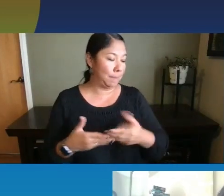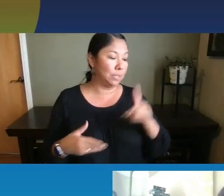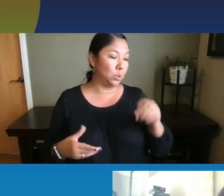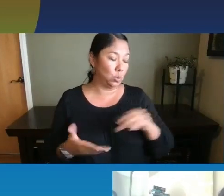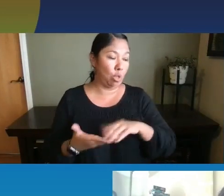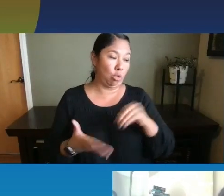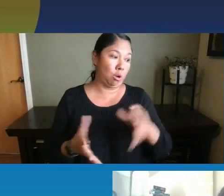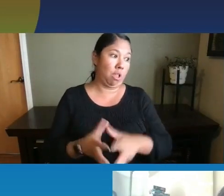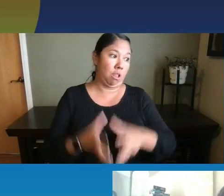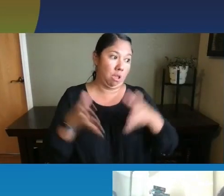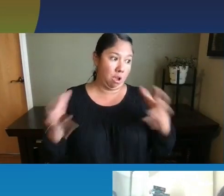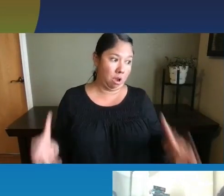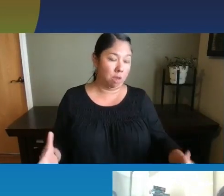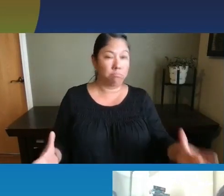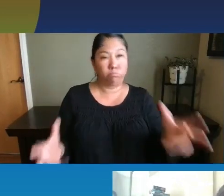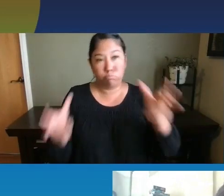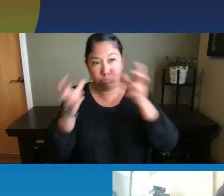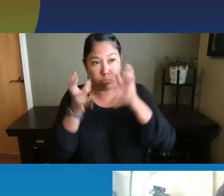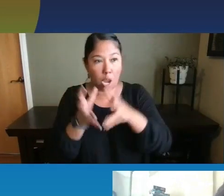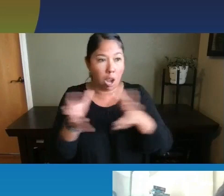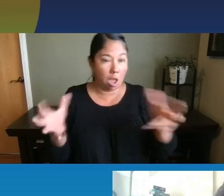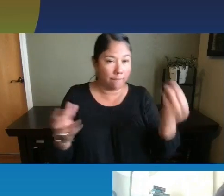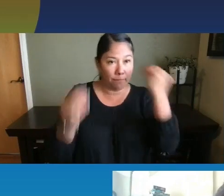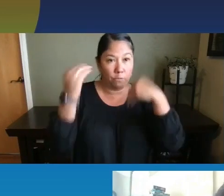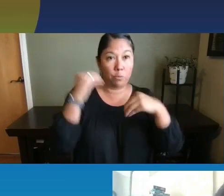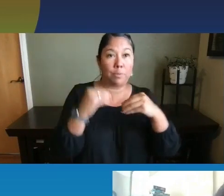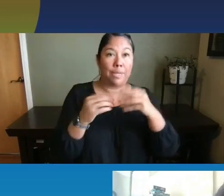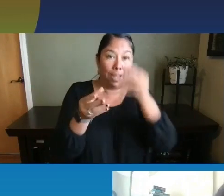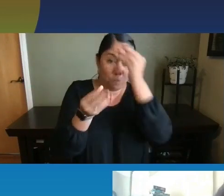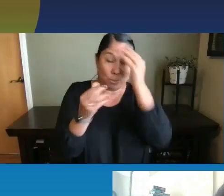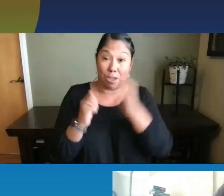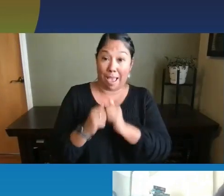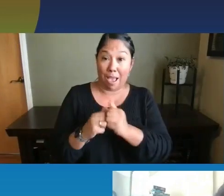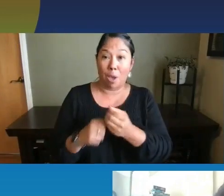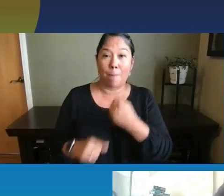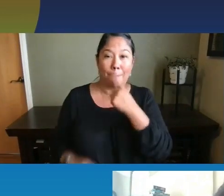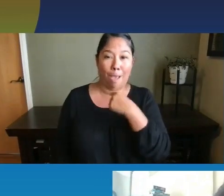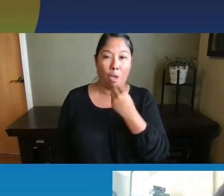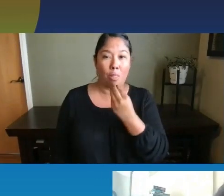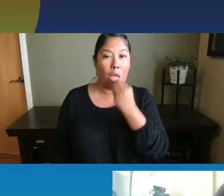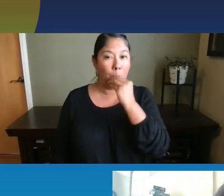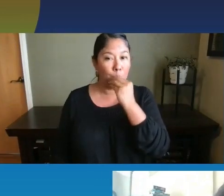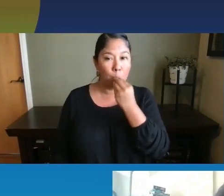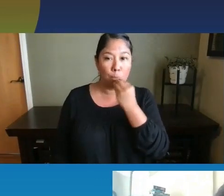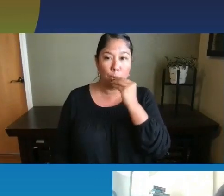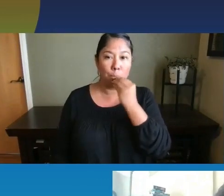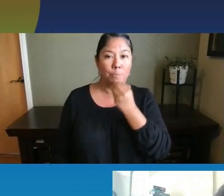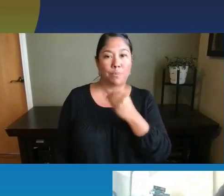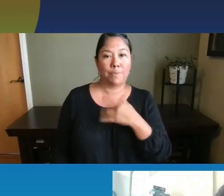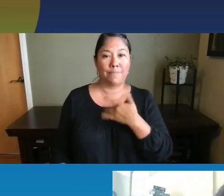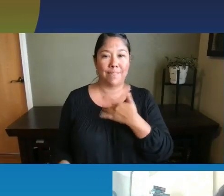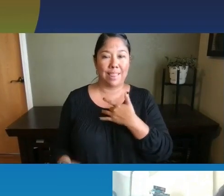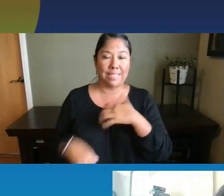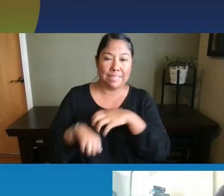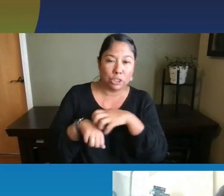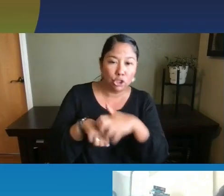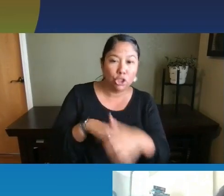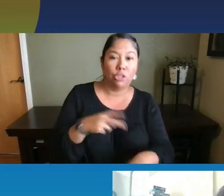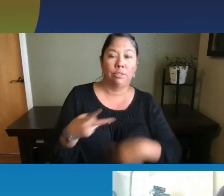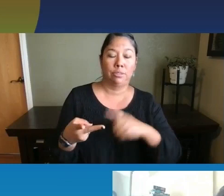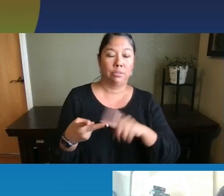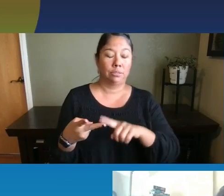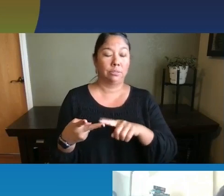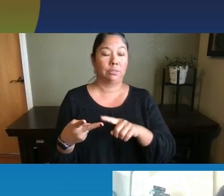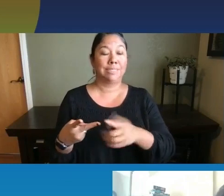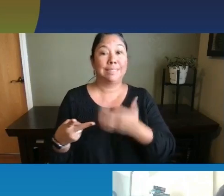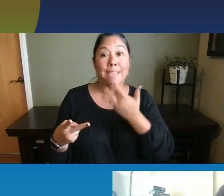They gain a lot of information by putting things into their mouth, um, and sort of feeling the texture and, you know, if it